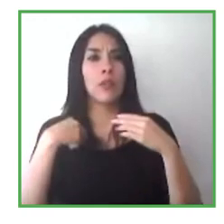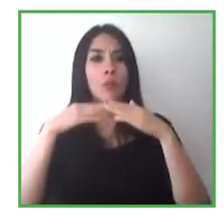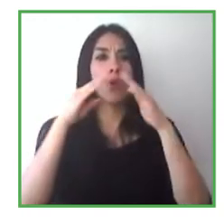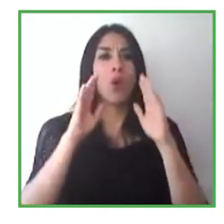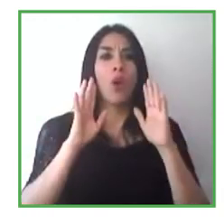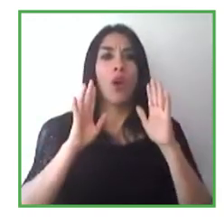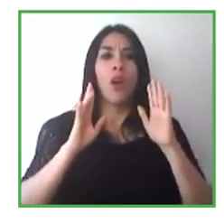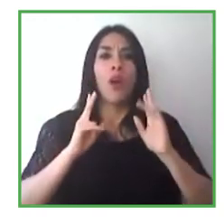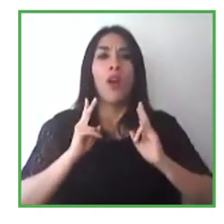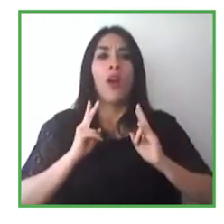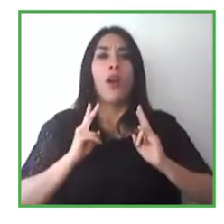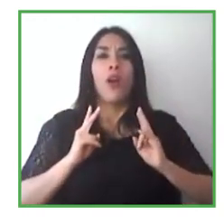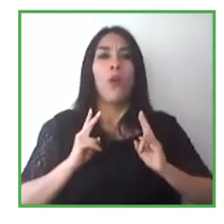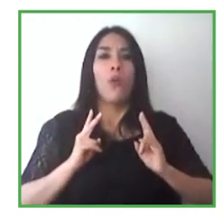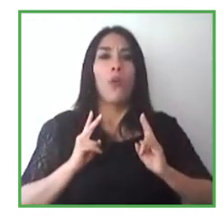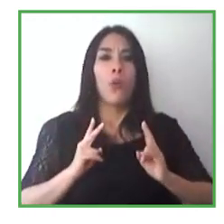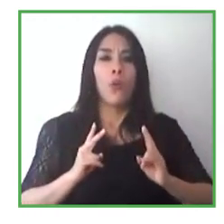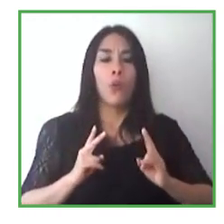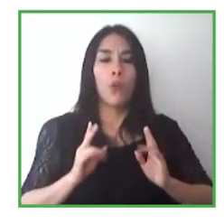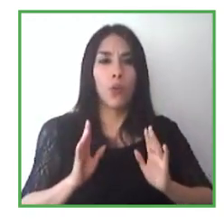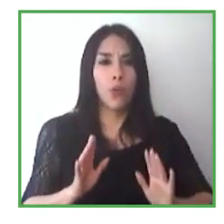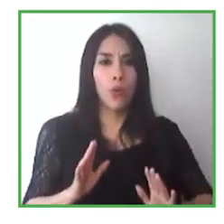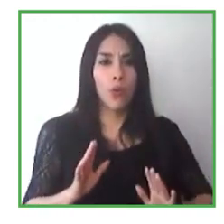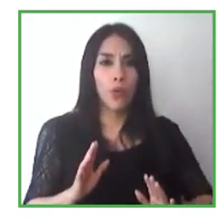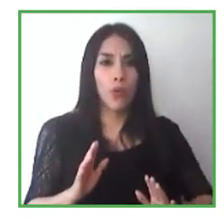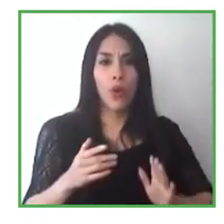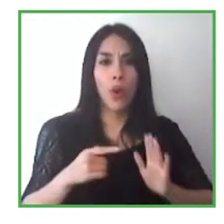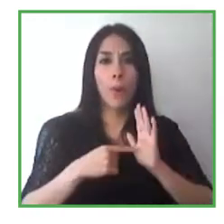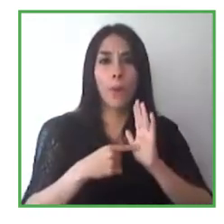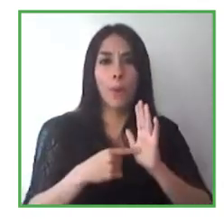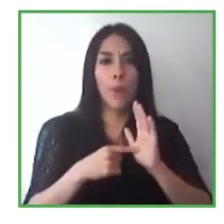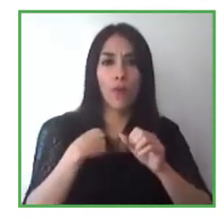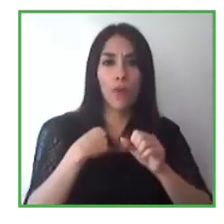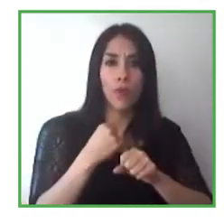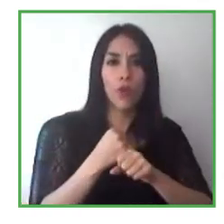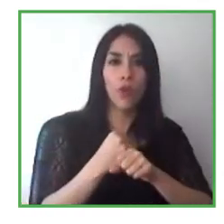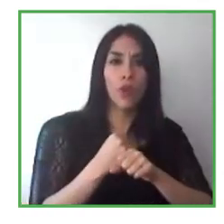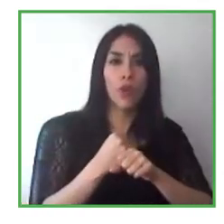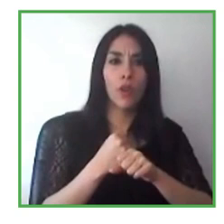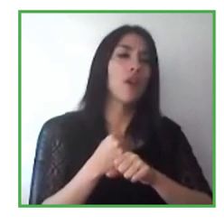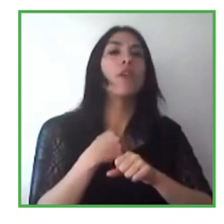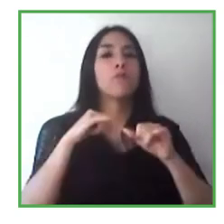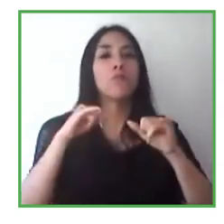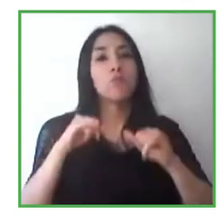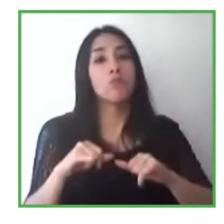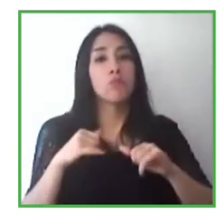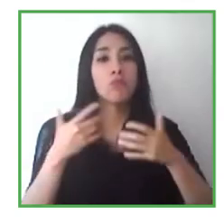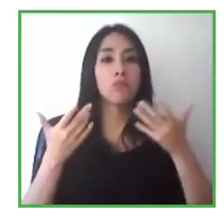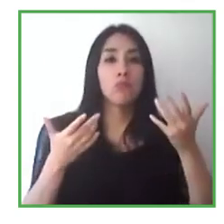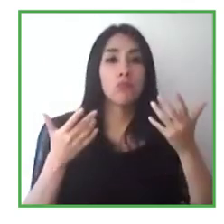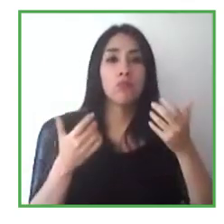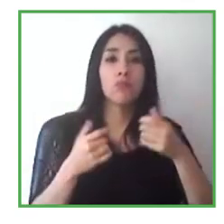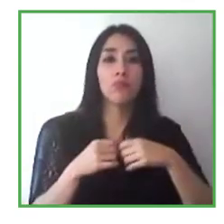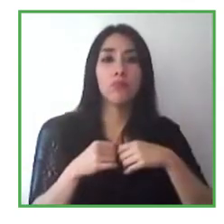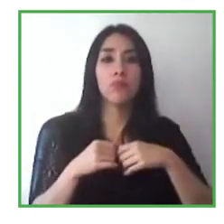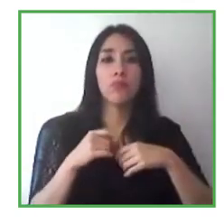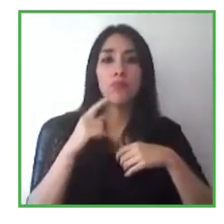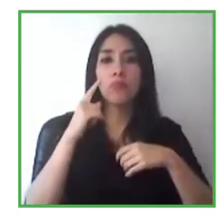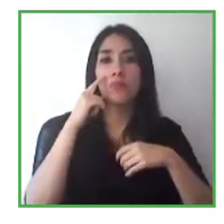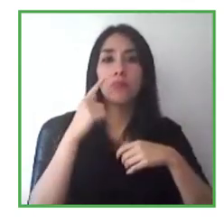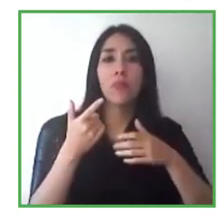a hybrid mode, my concern is if you force people to work from their place,